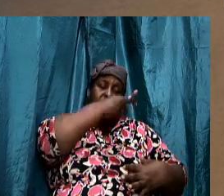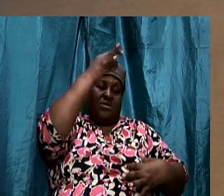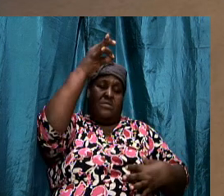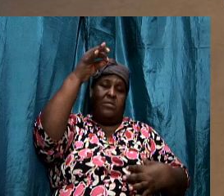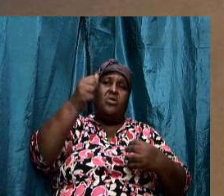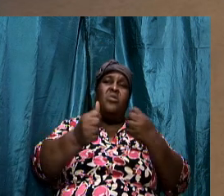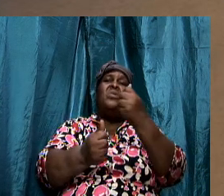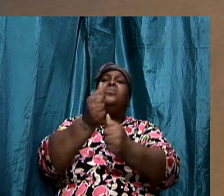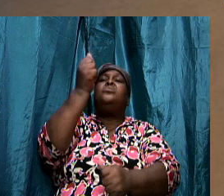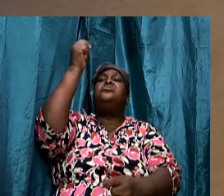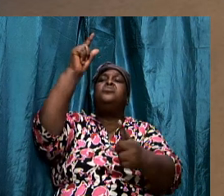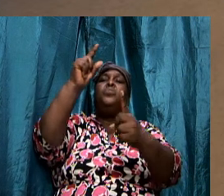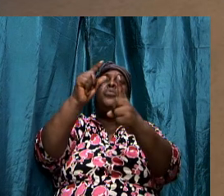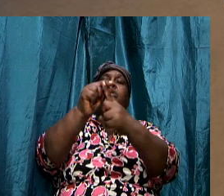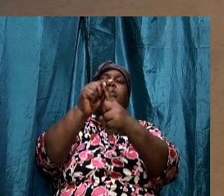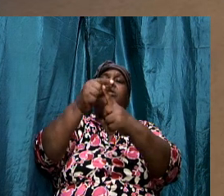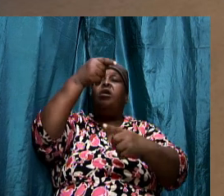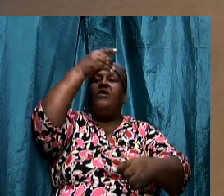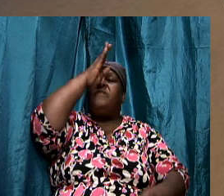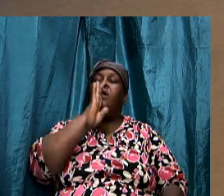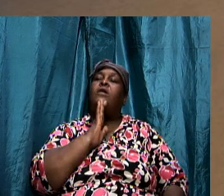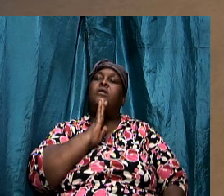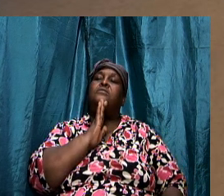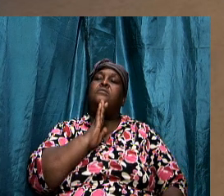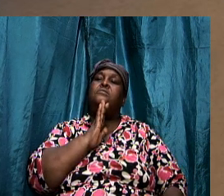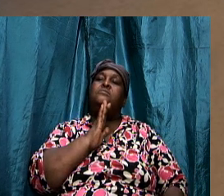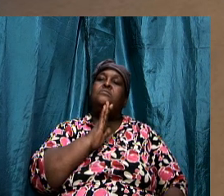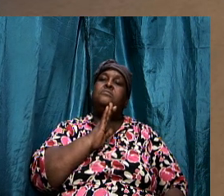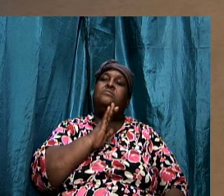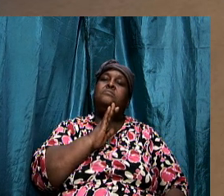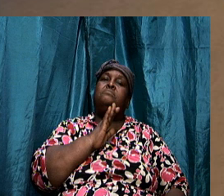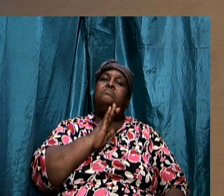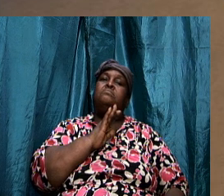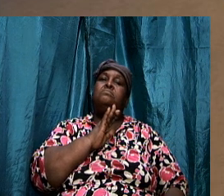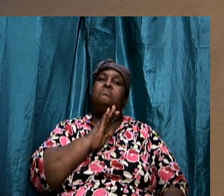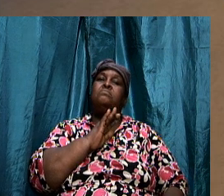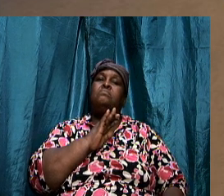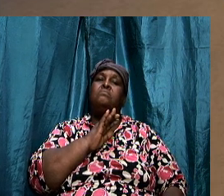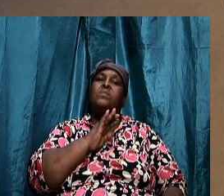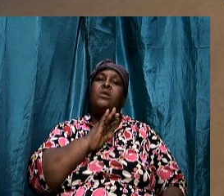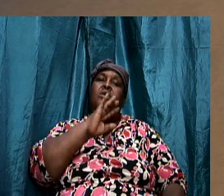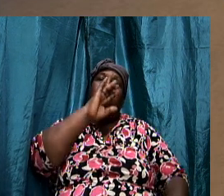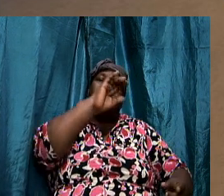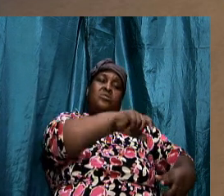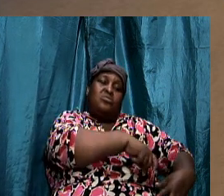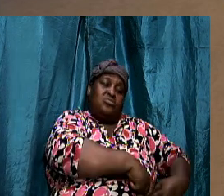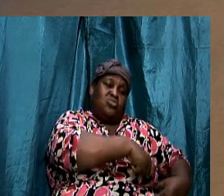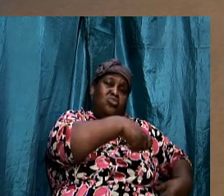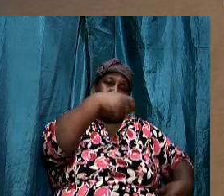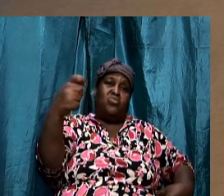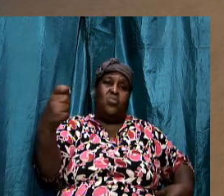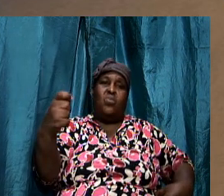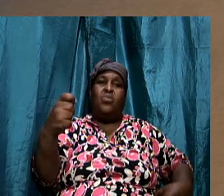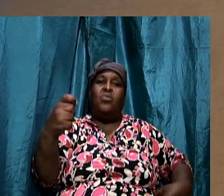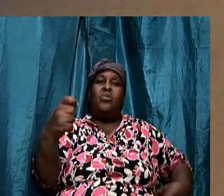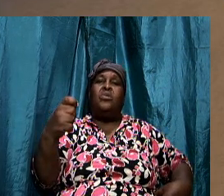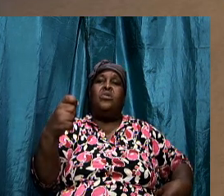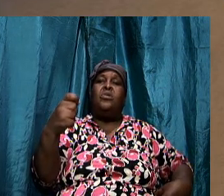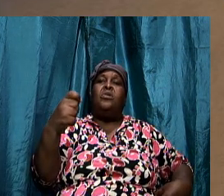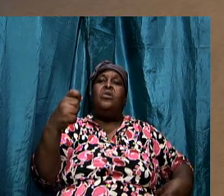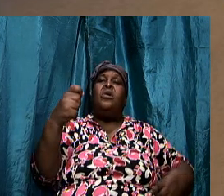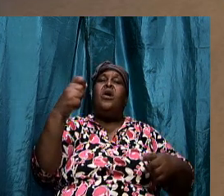the word of god and the sword of the spirit